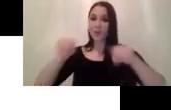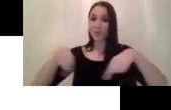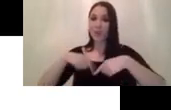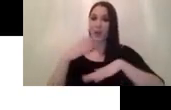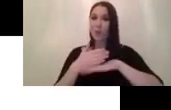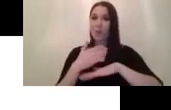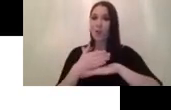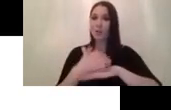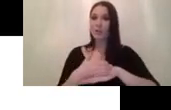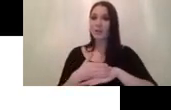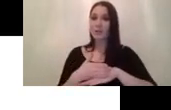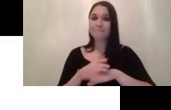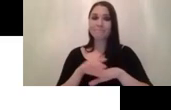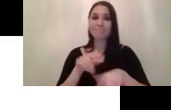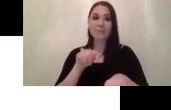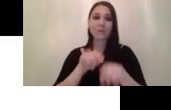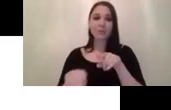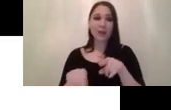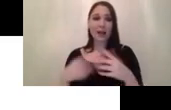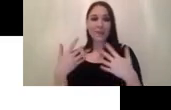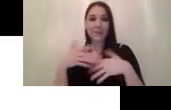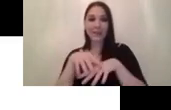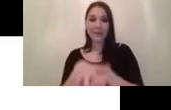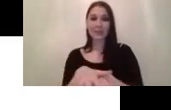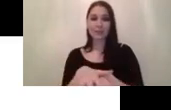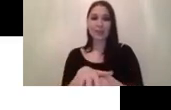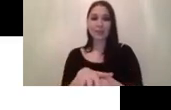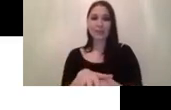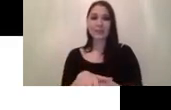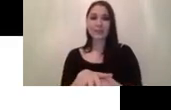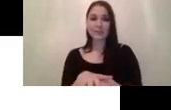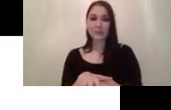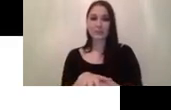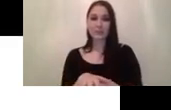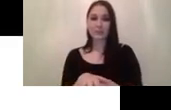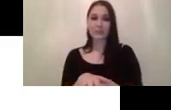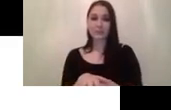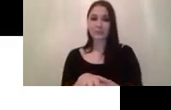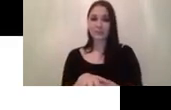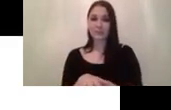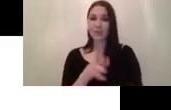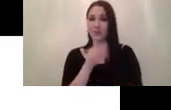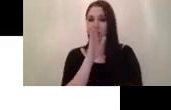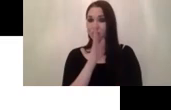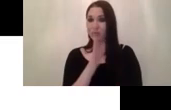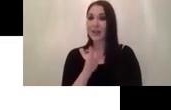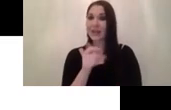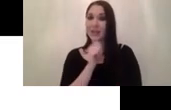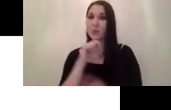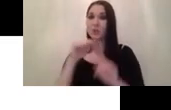try to integrate our model as a back end or they can directly use our phone application